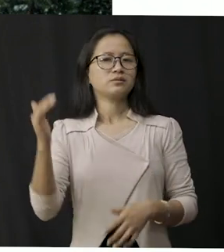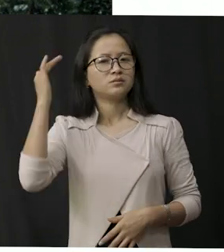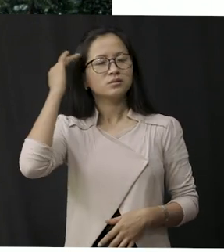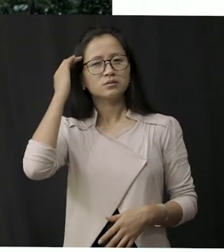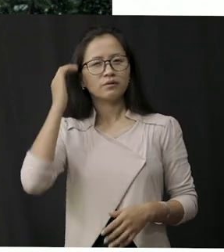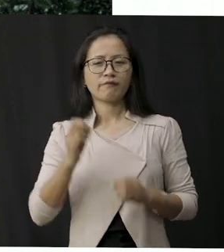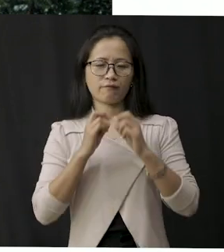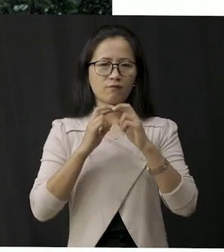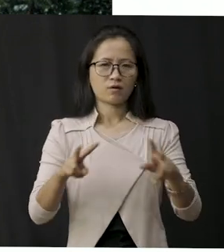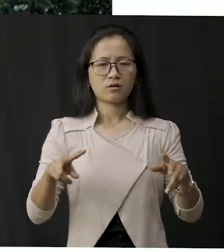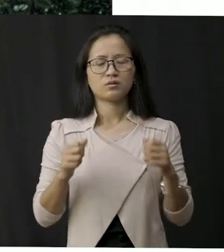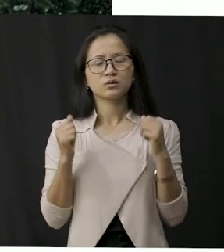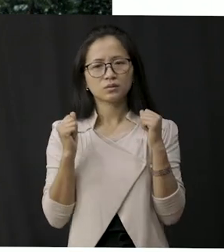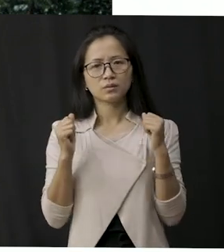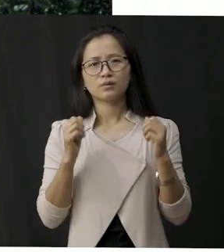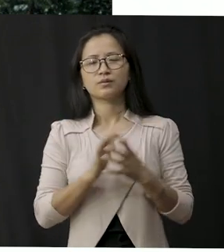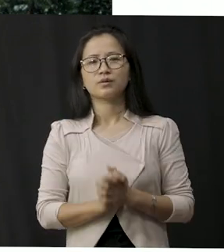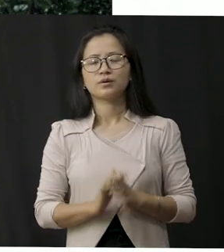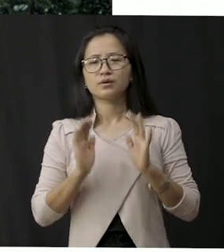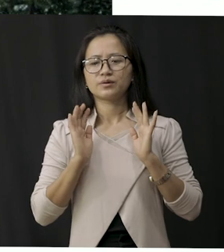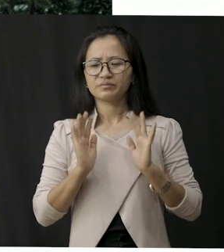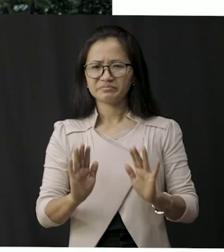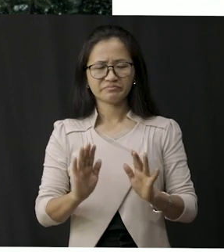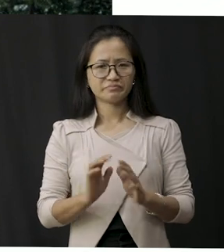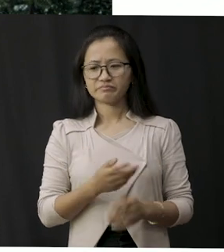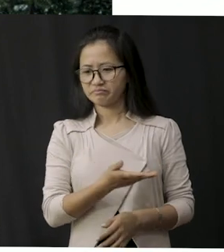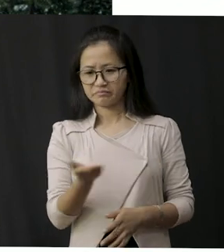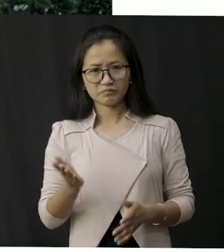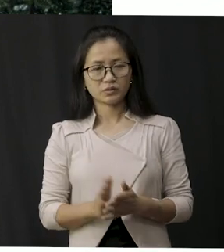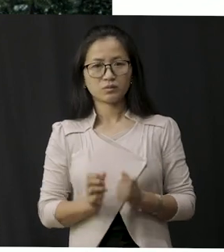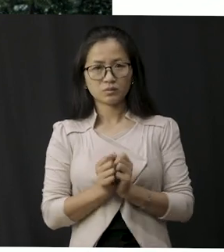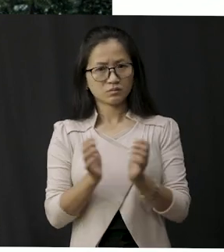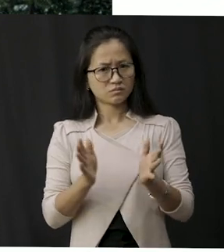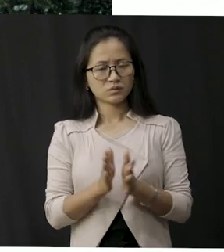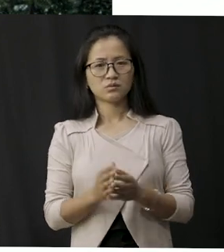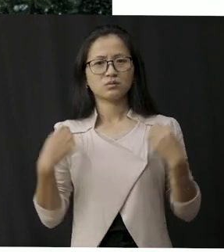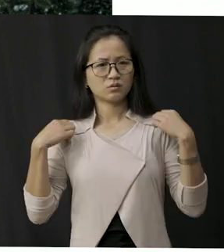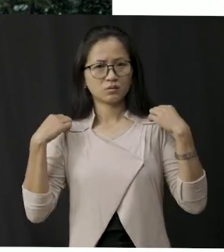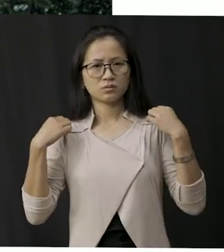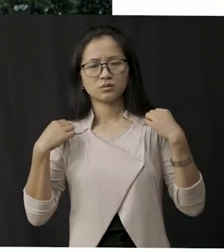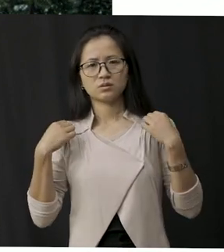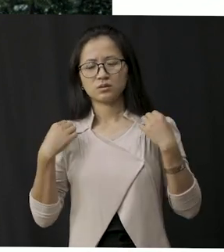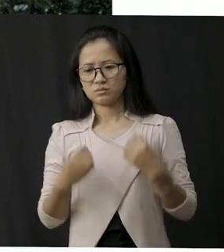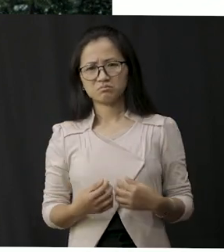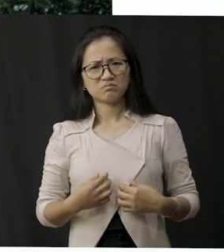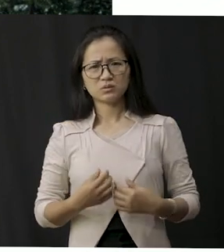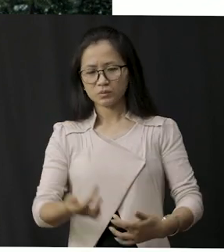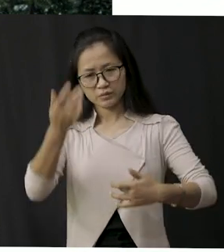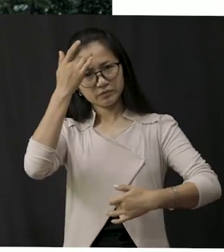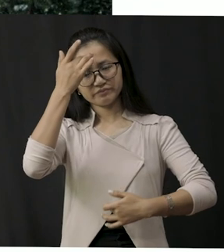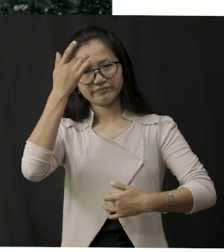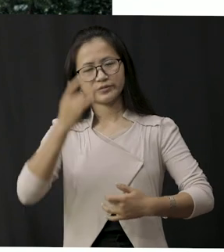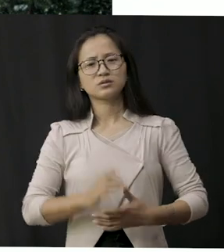that it's very cold so if we are without clothes then we will get sick in this type of weather